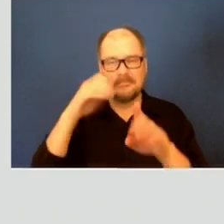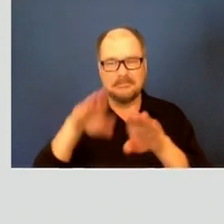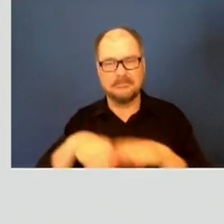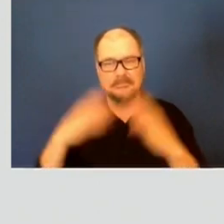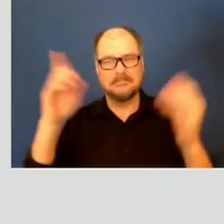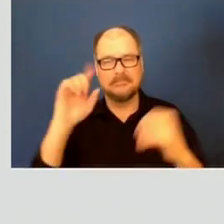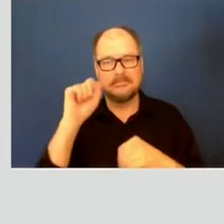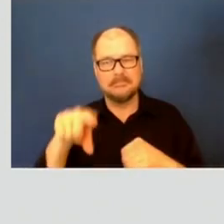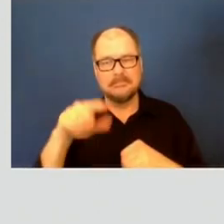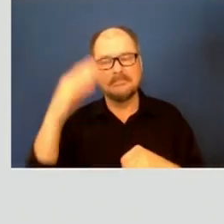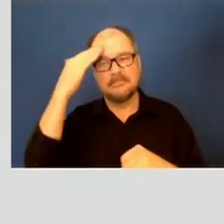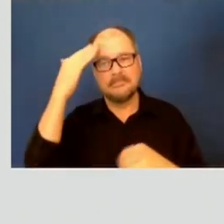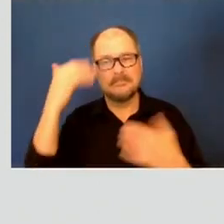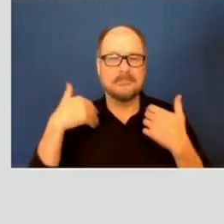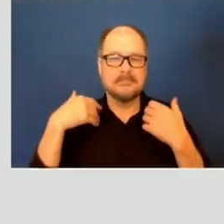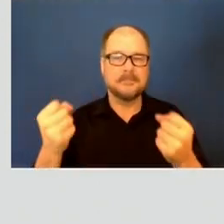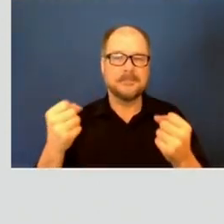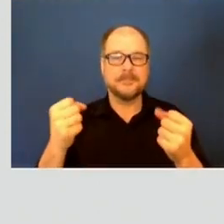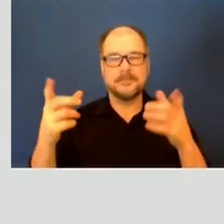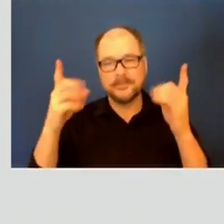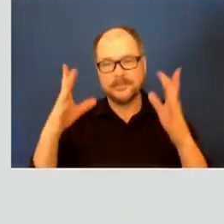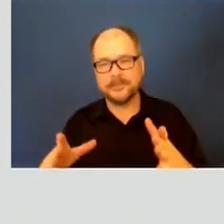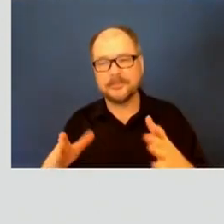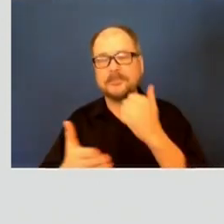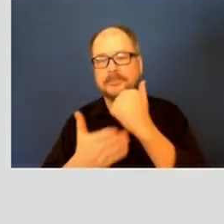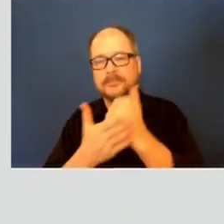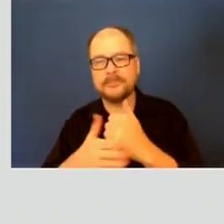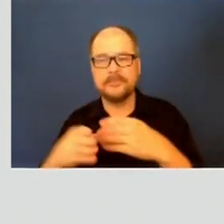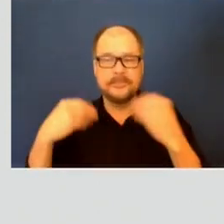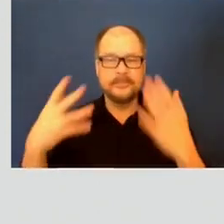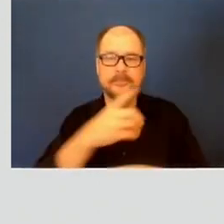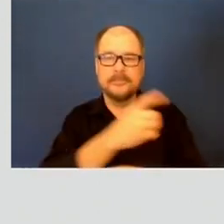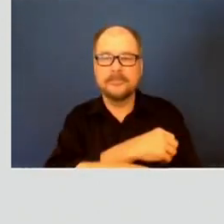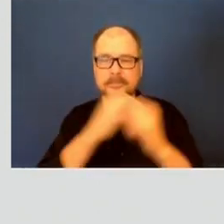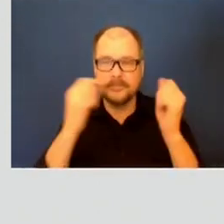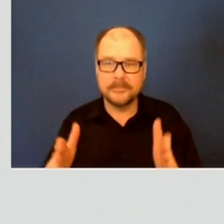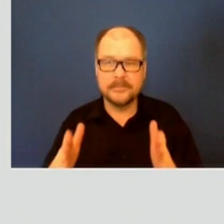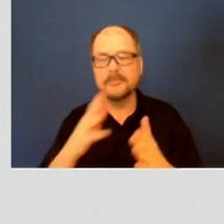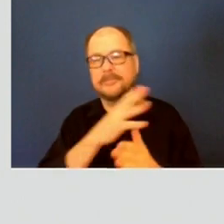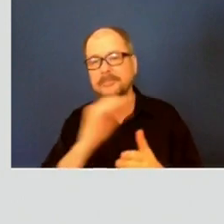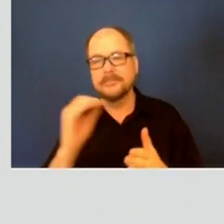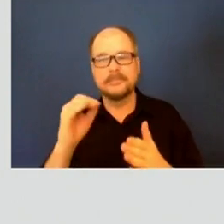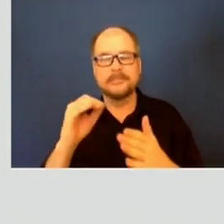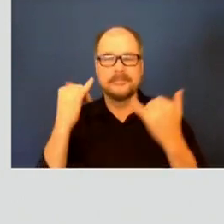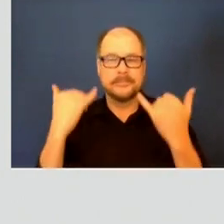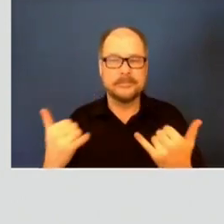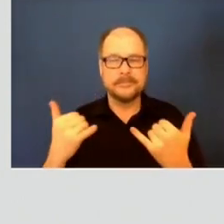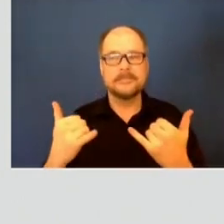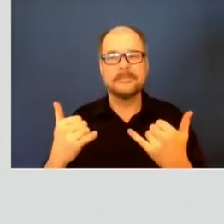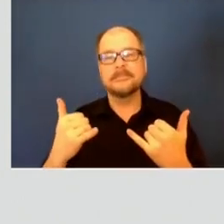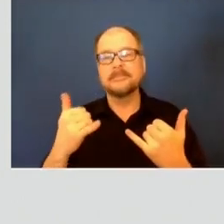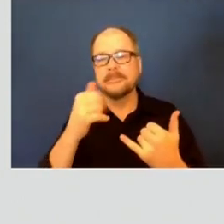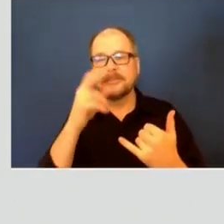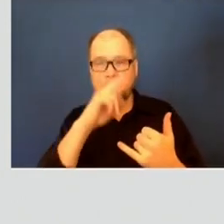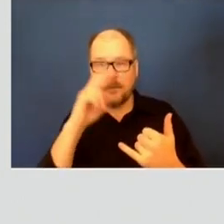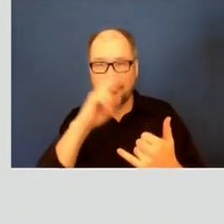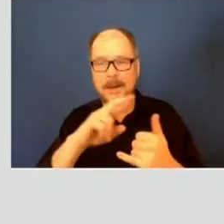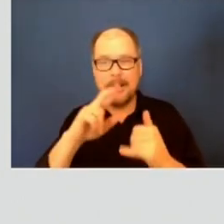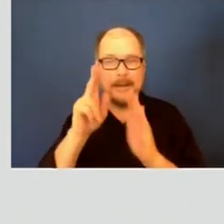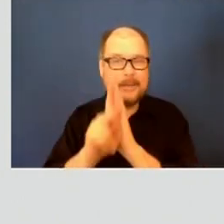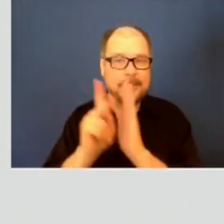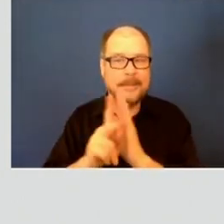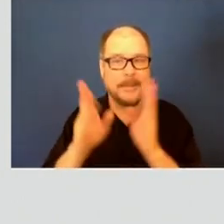asking you to be health director and help distribute the vaccine, and now we're asking you to be help determine what's in terms of being an exterminator. So,